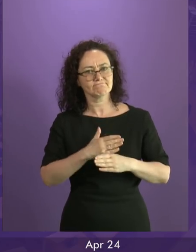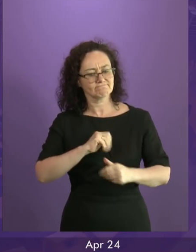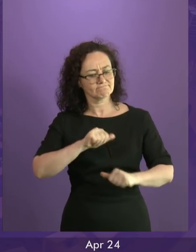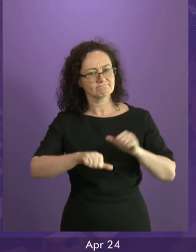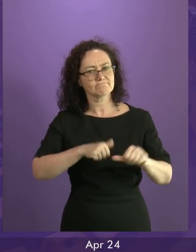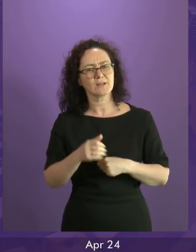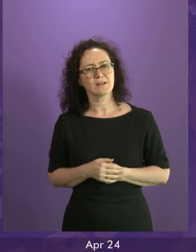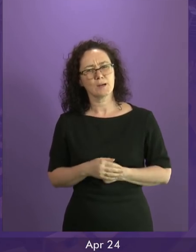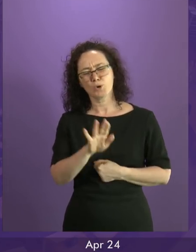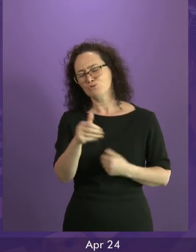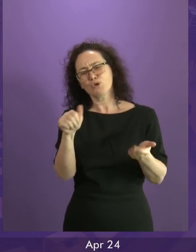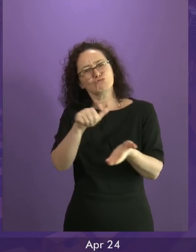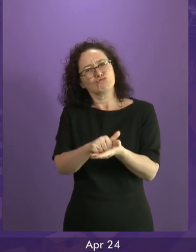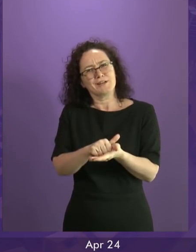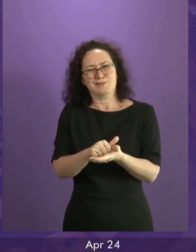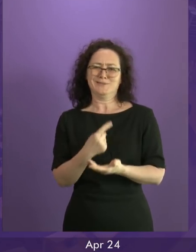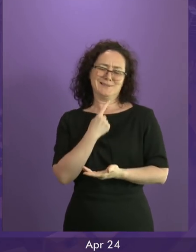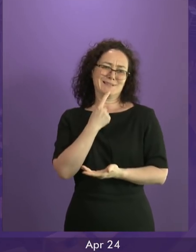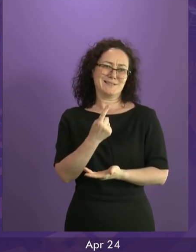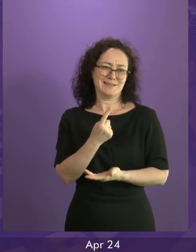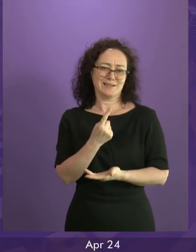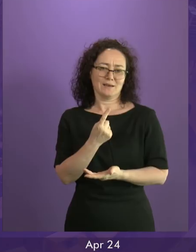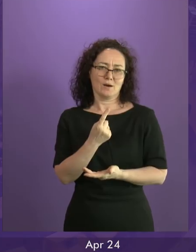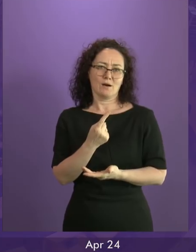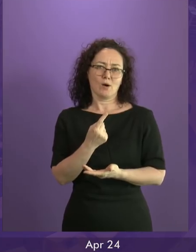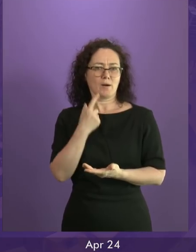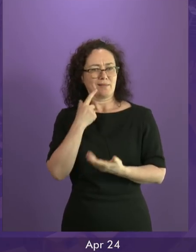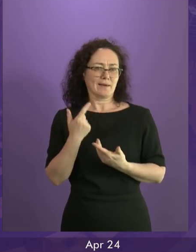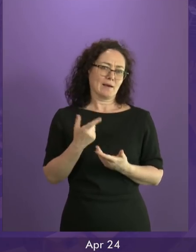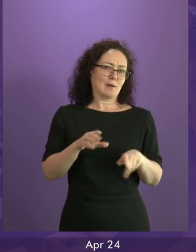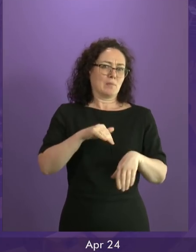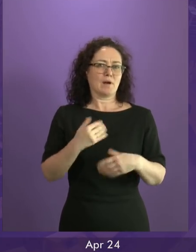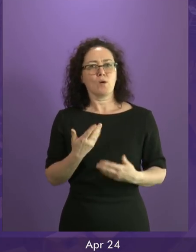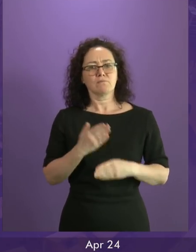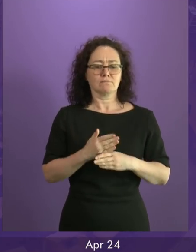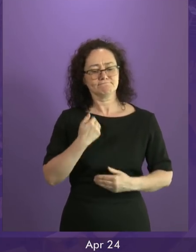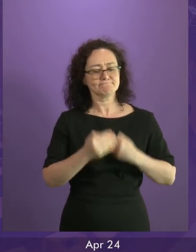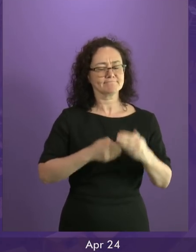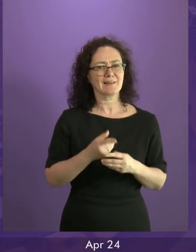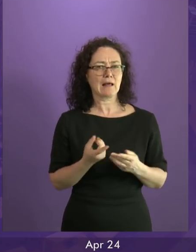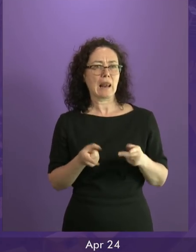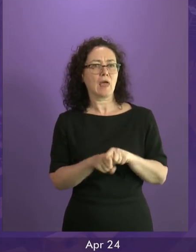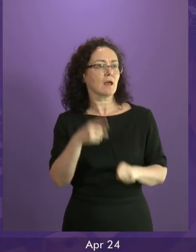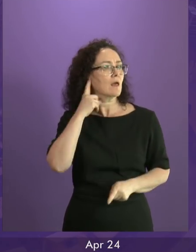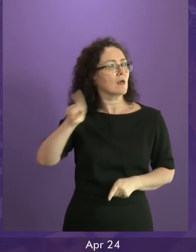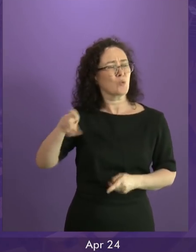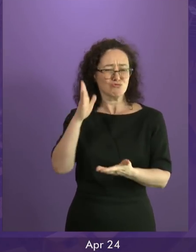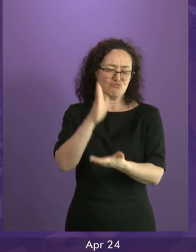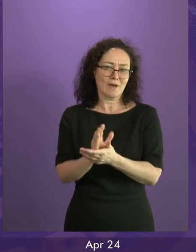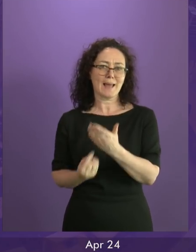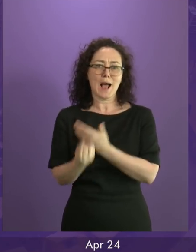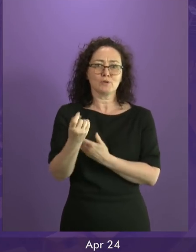pretend that Brexit is not happening. Nor is it good enough for Jackson Carlow to effectively say to Scotland,